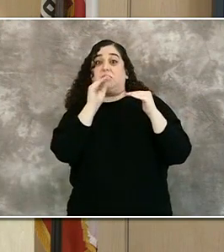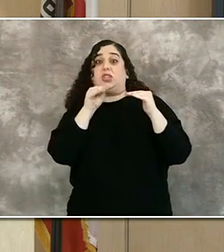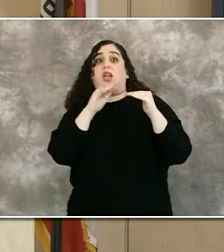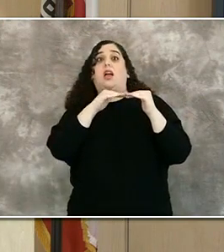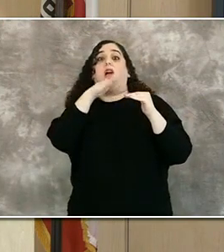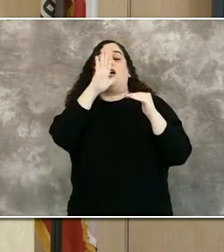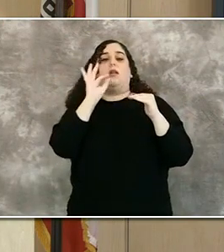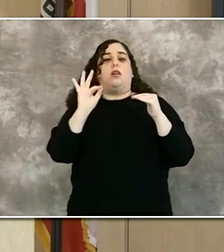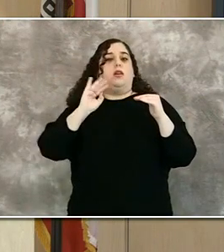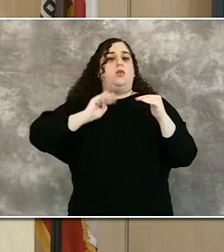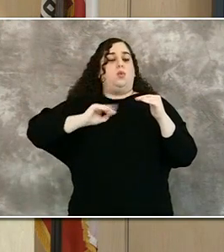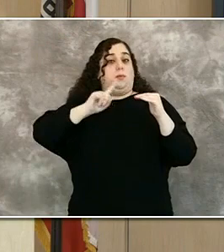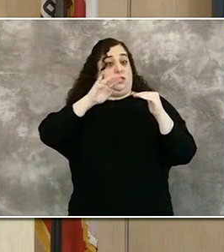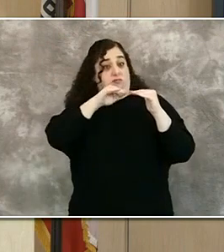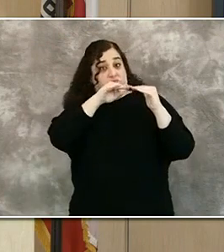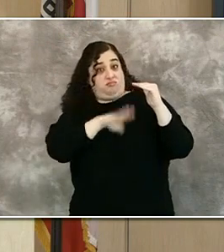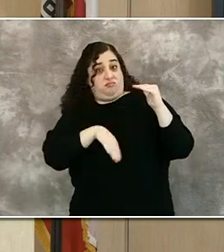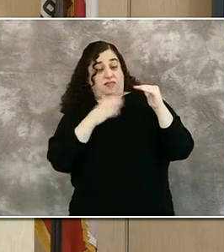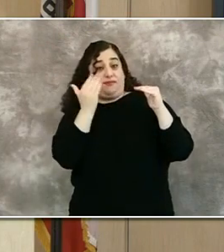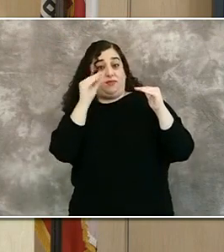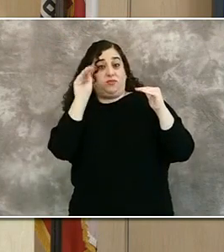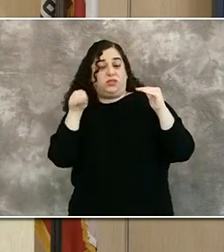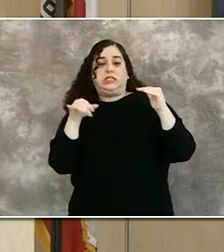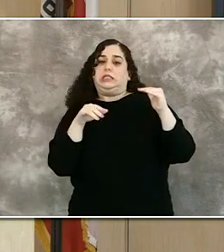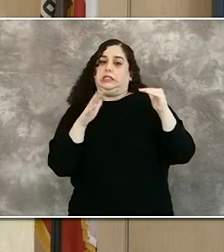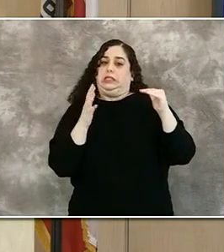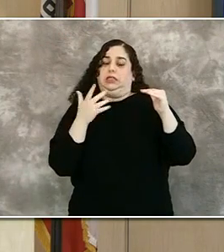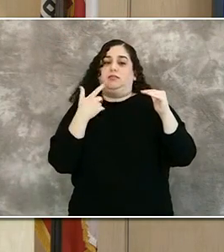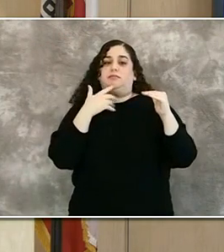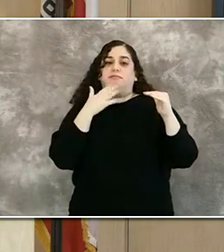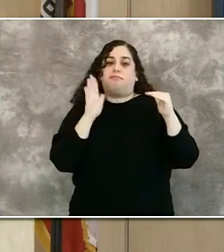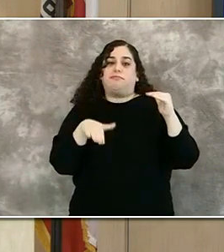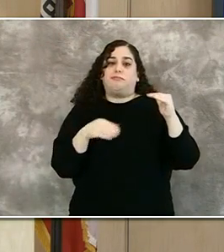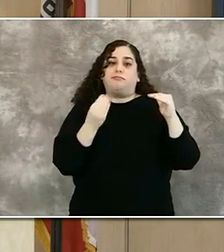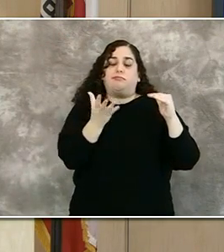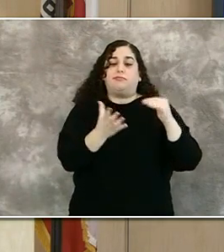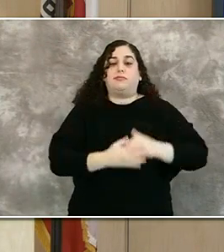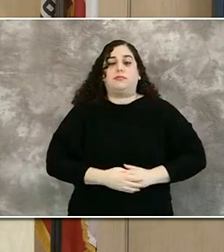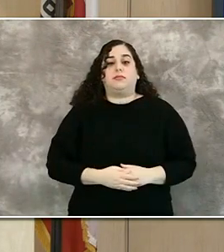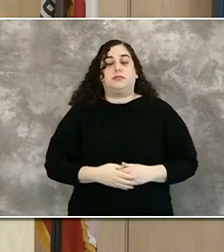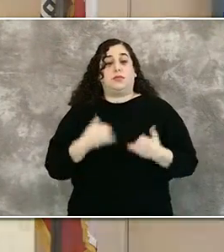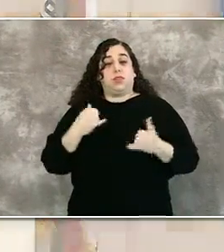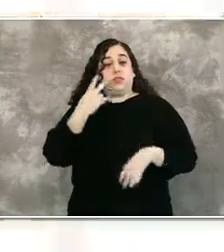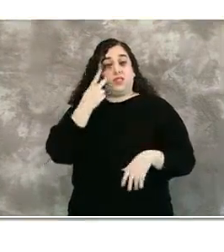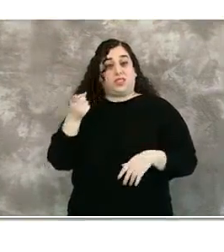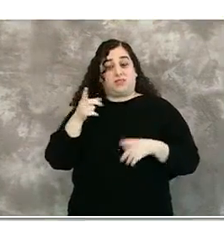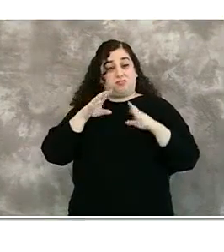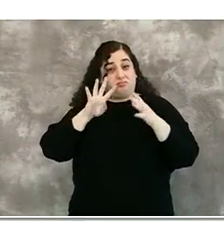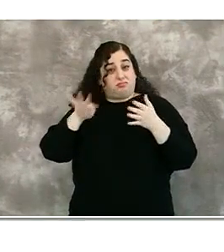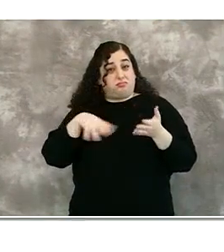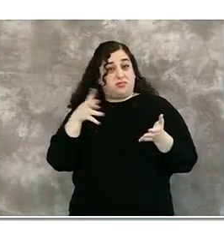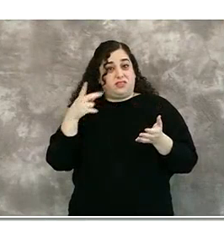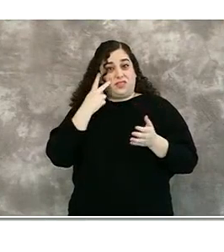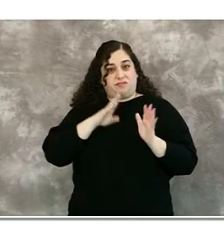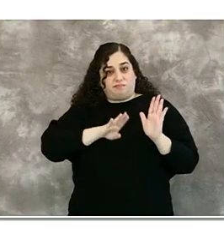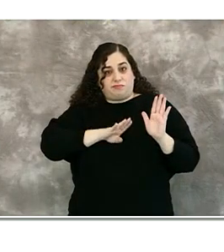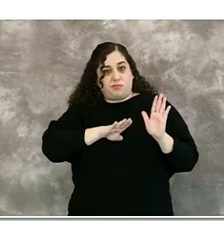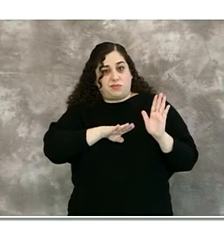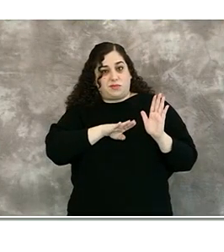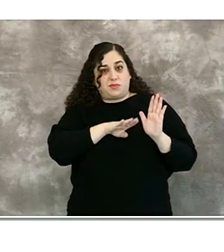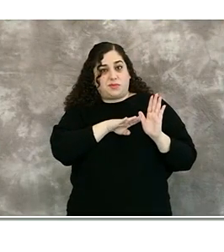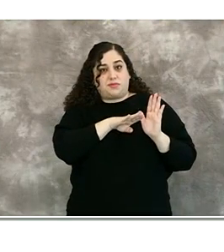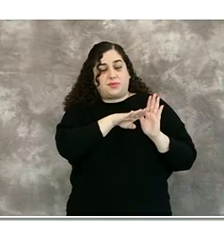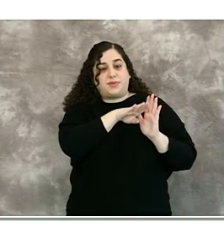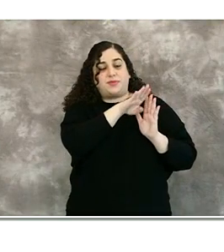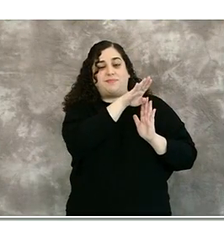a couple of charts that demonstrate the significant rise in local COVID-19 cases in recent weeks. This first slide shows that over the last